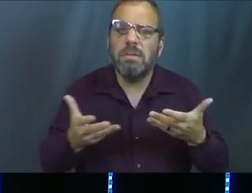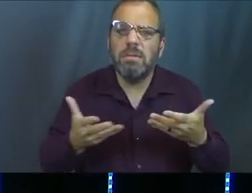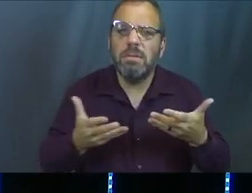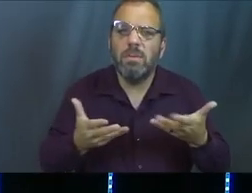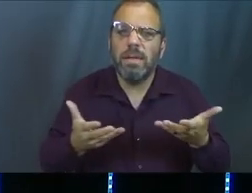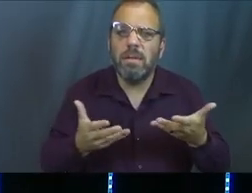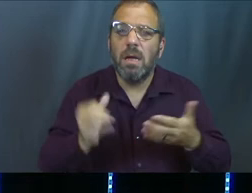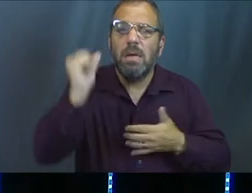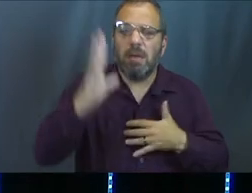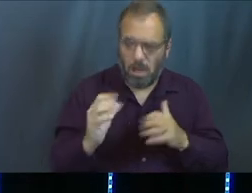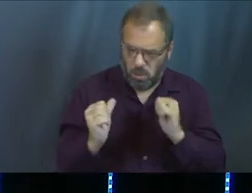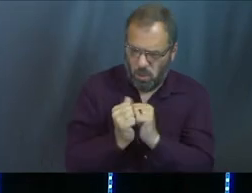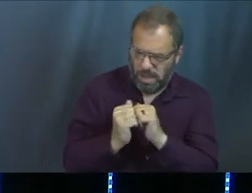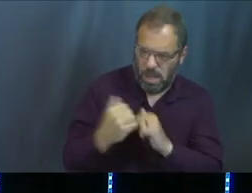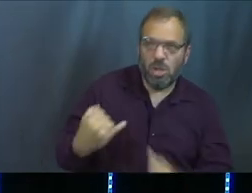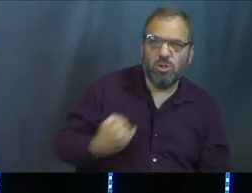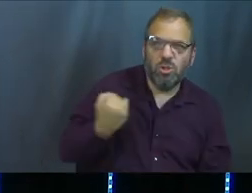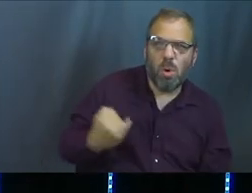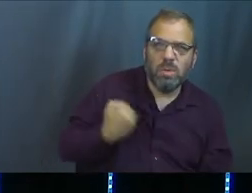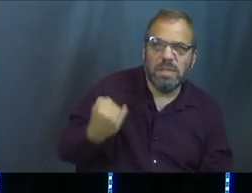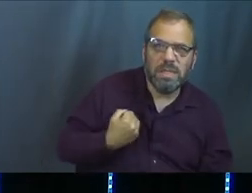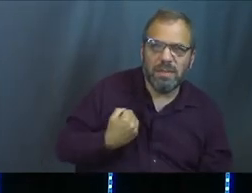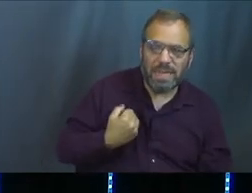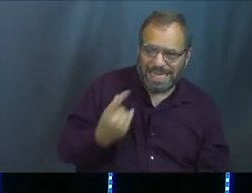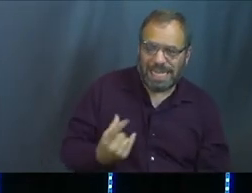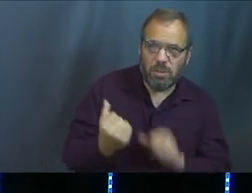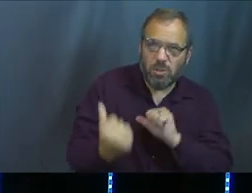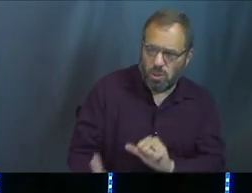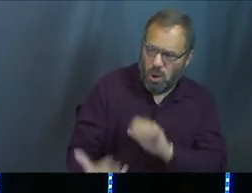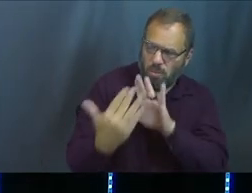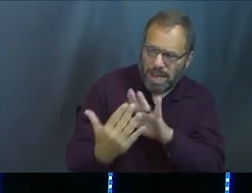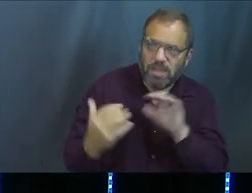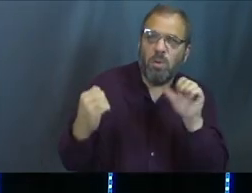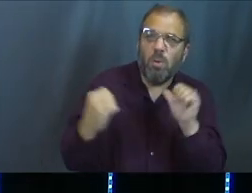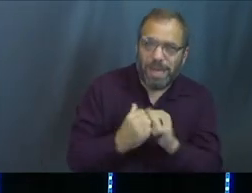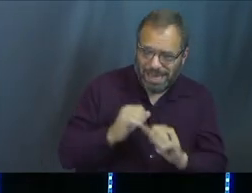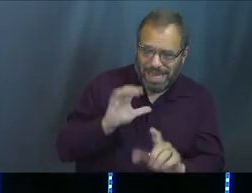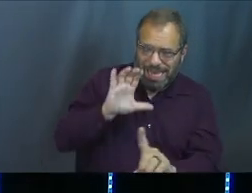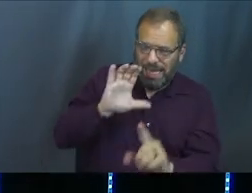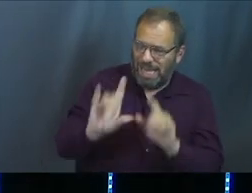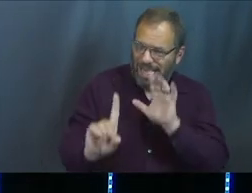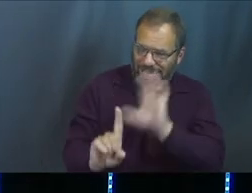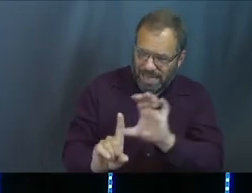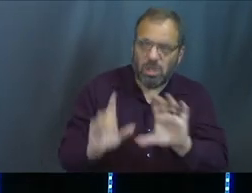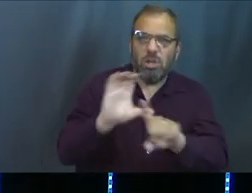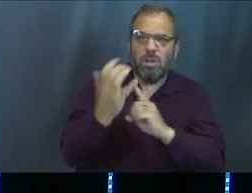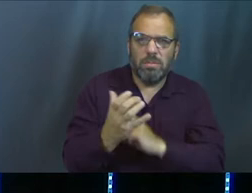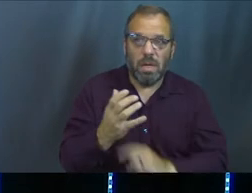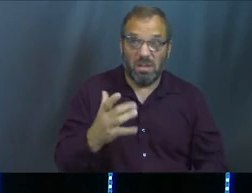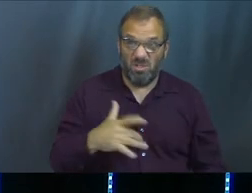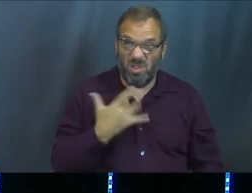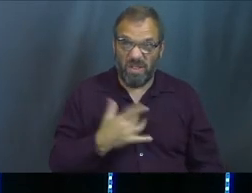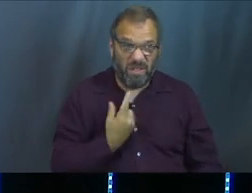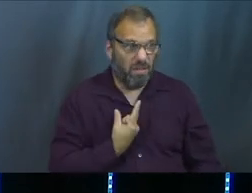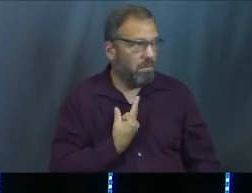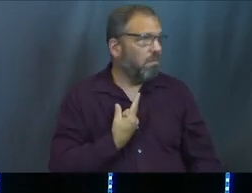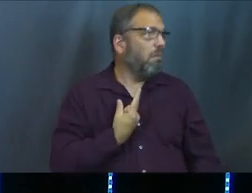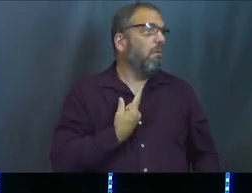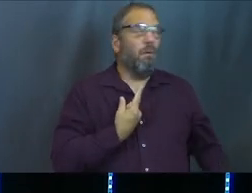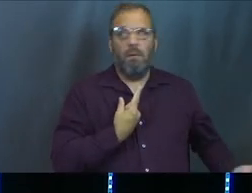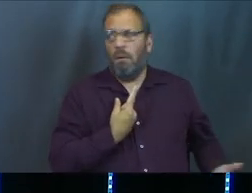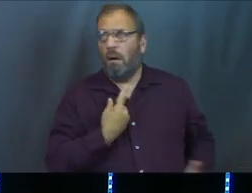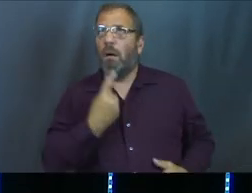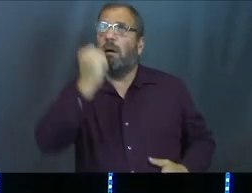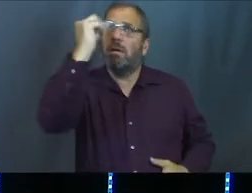God doing here? God was with Joseph. God was present in Joseph's circumstance. How many times do we feel left? Do we believe the lie